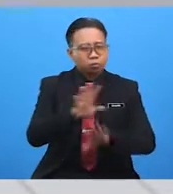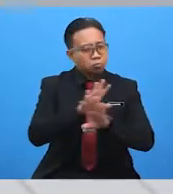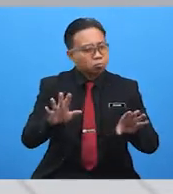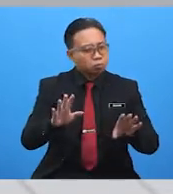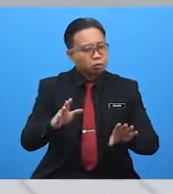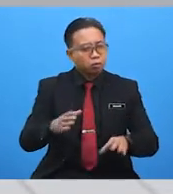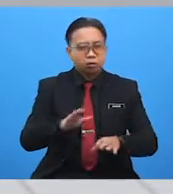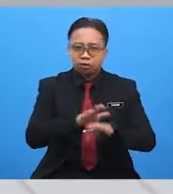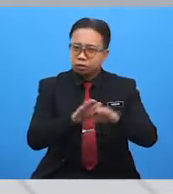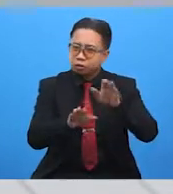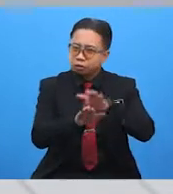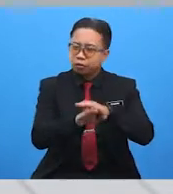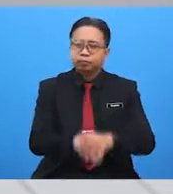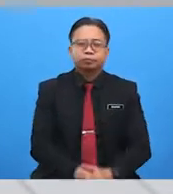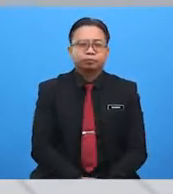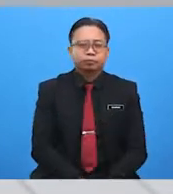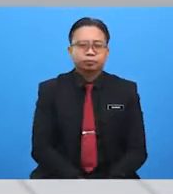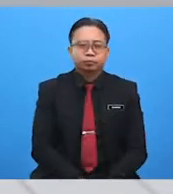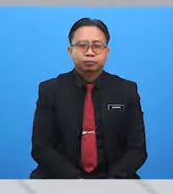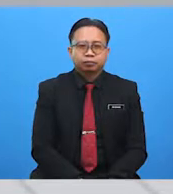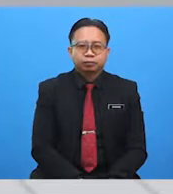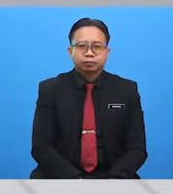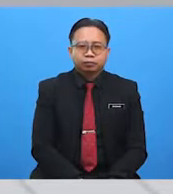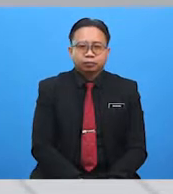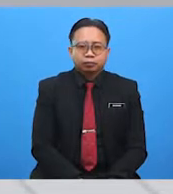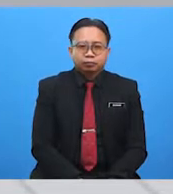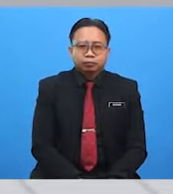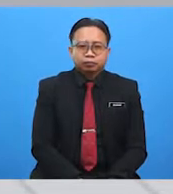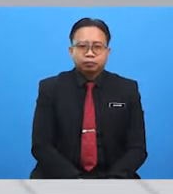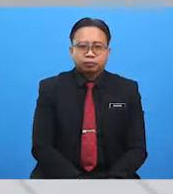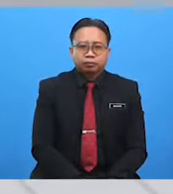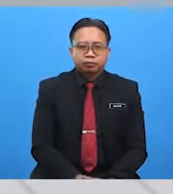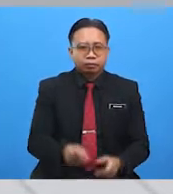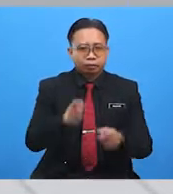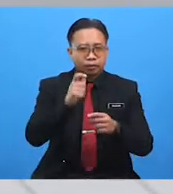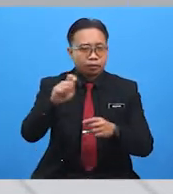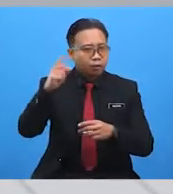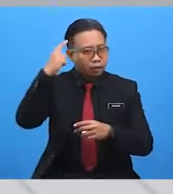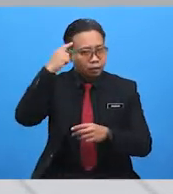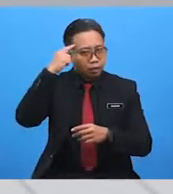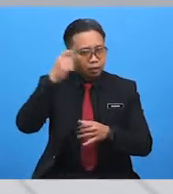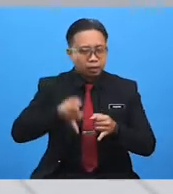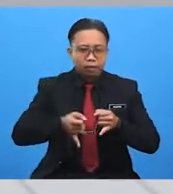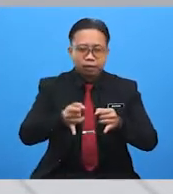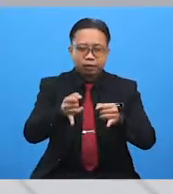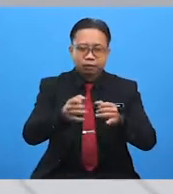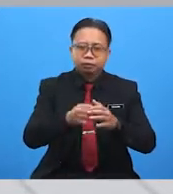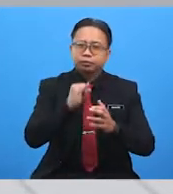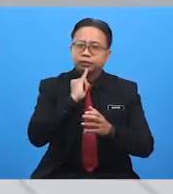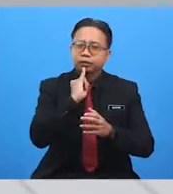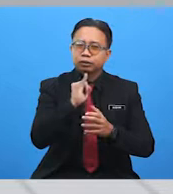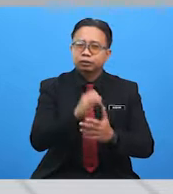unlucky with the incident. So, the headline for the first news article is,